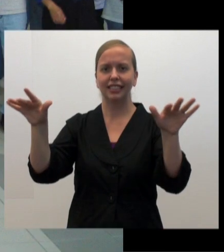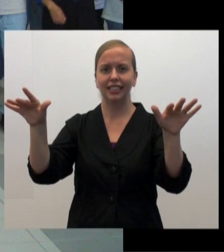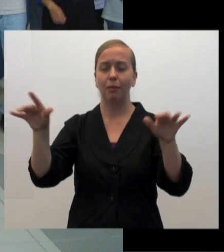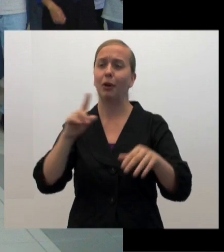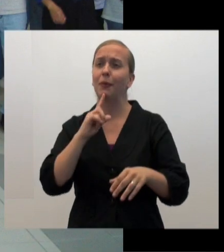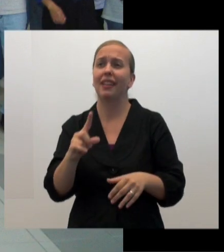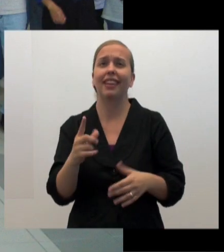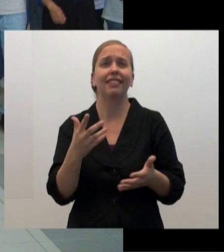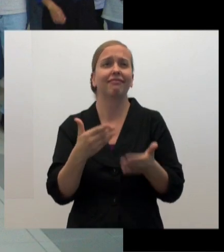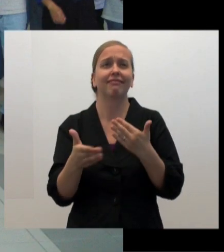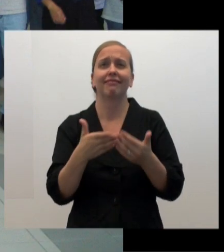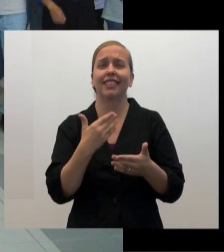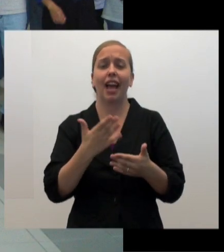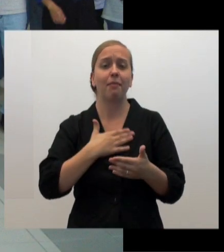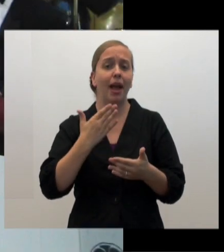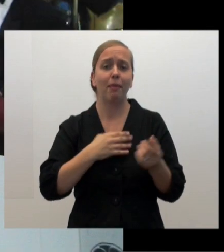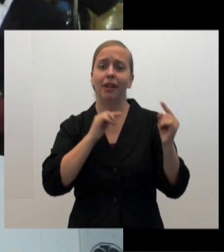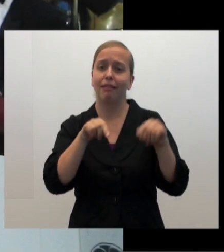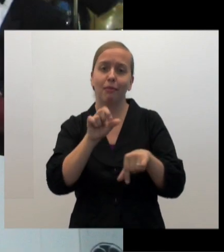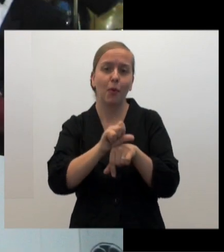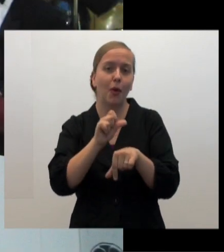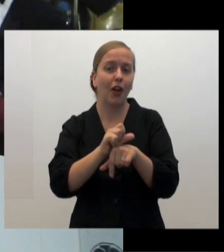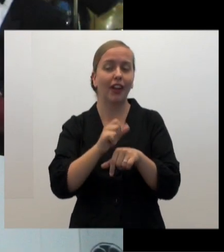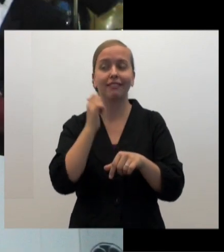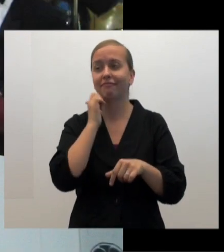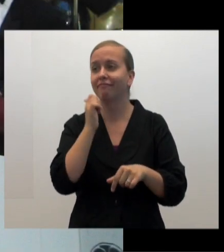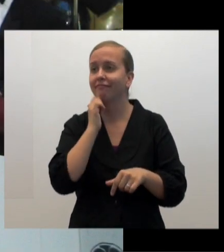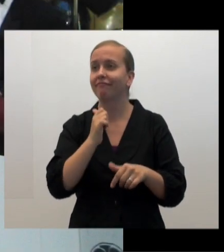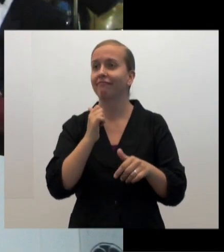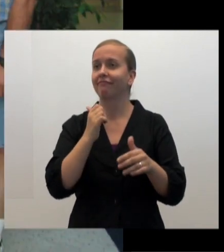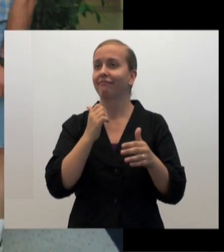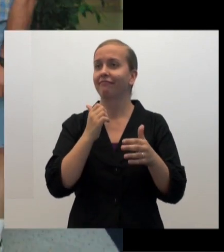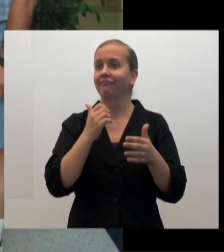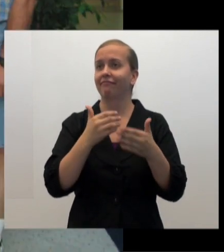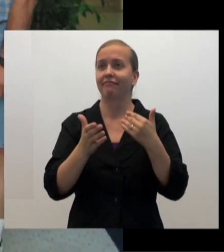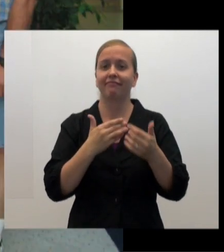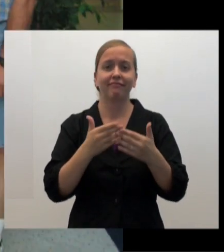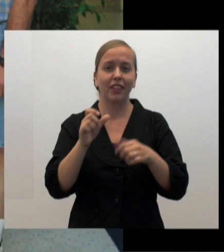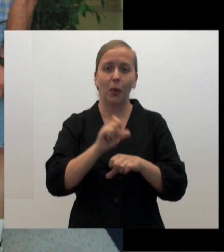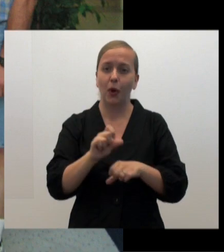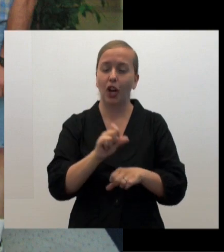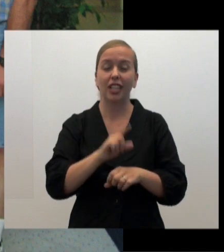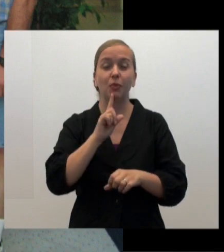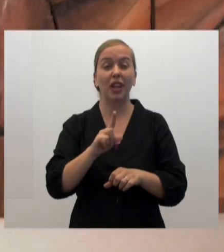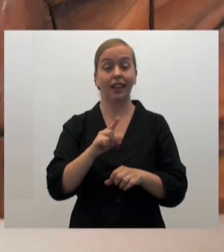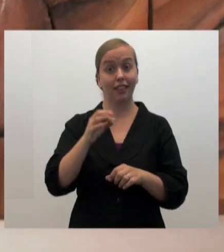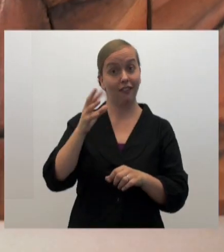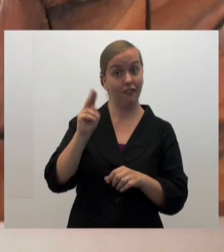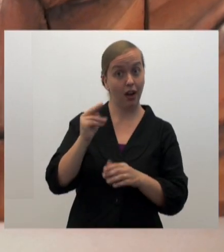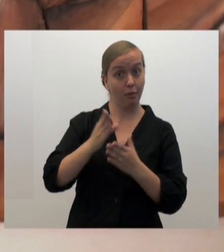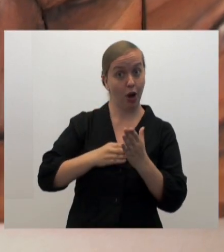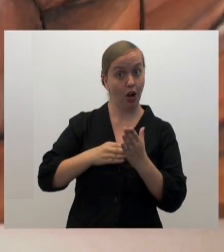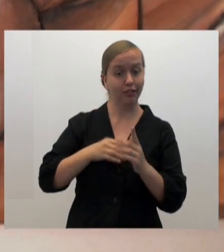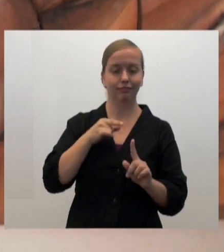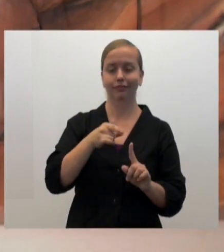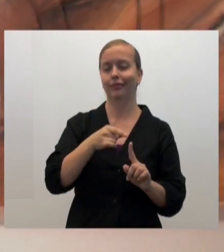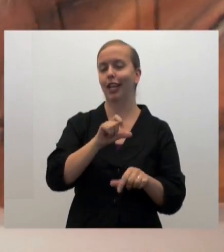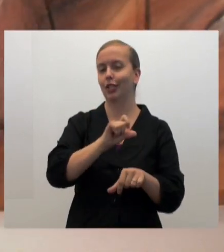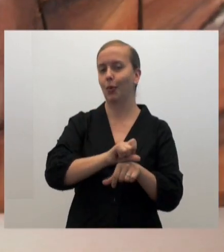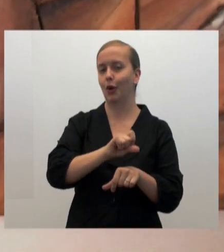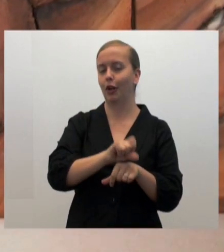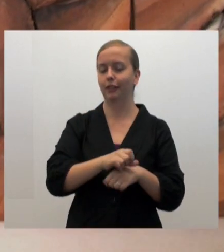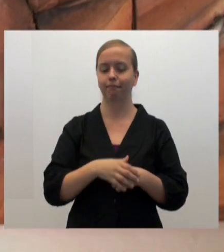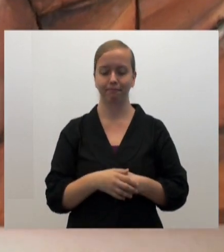truth, I would be happy to come into work every day anyway, as I always have, because it's really the work that's the fun part.